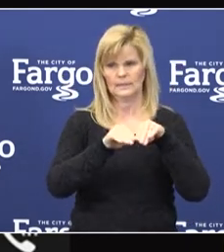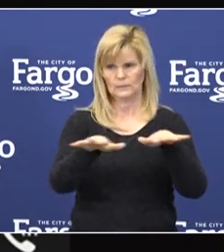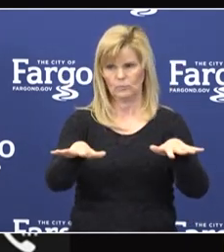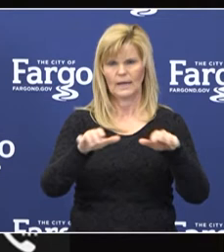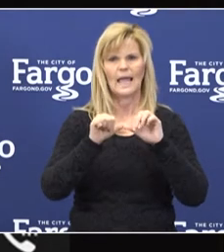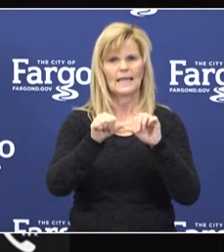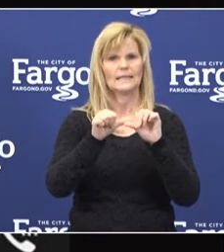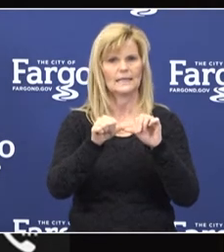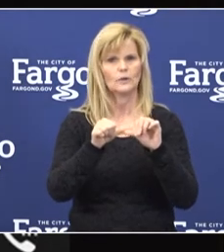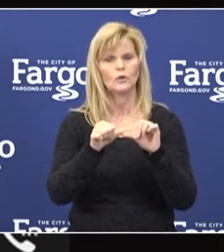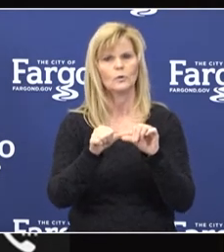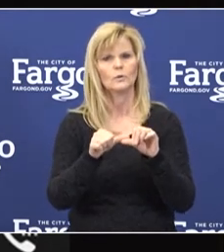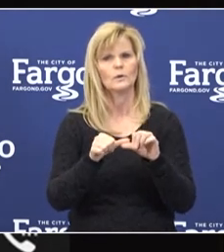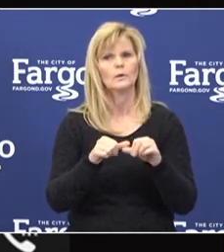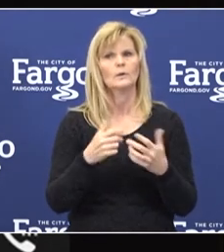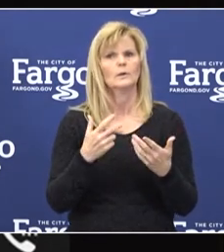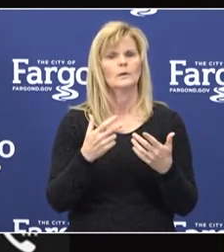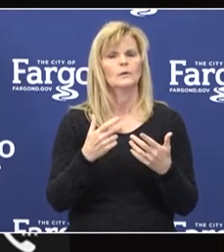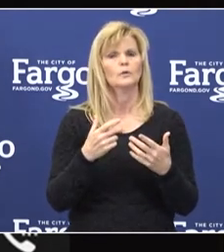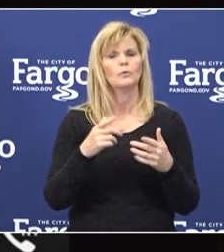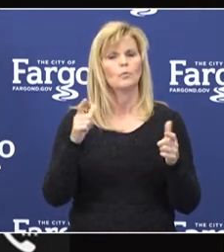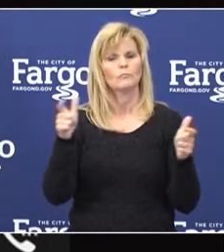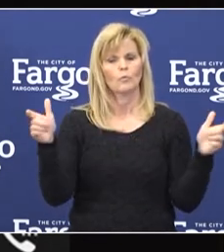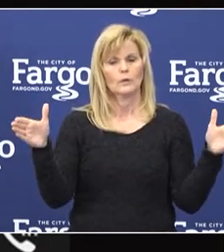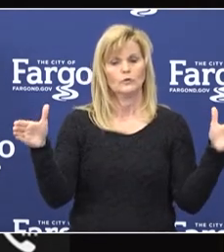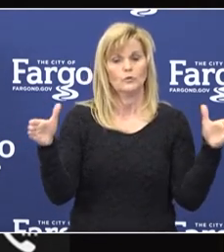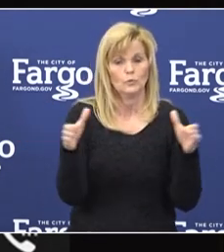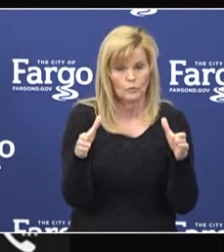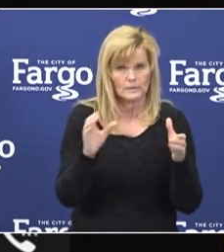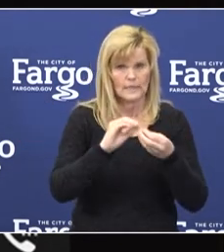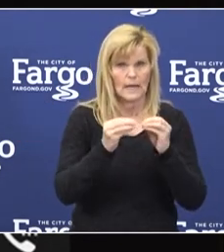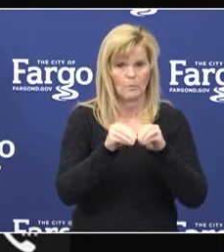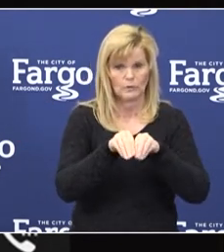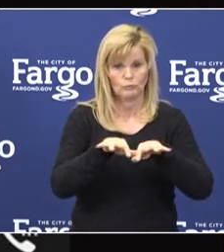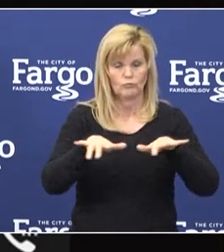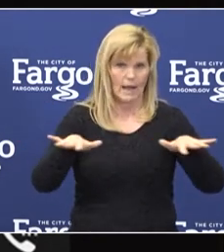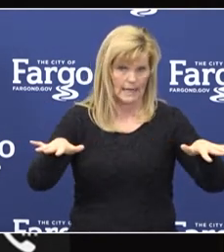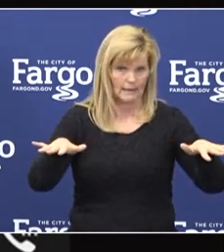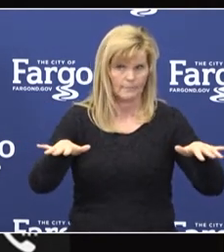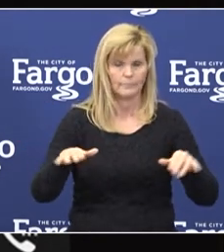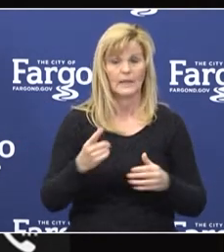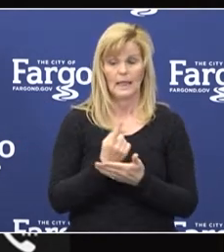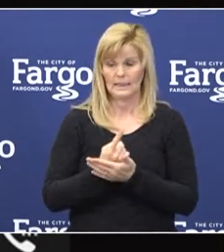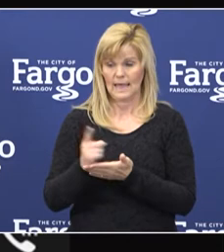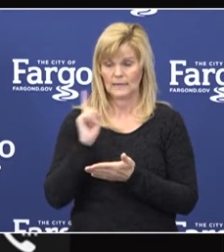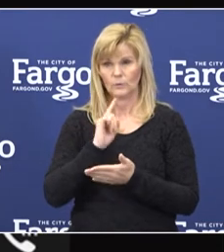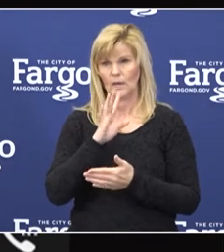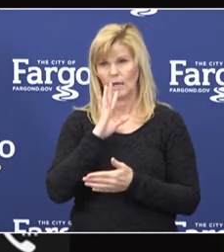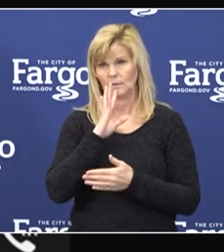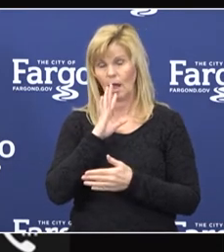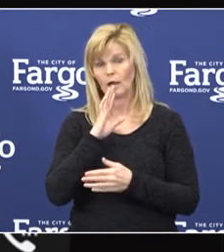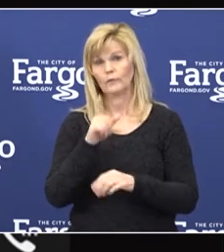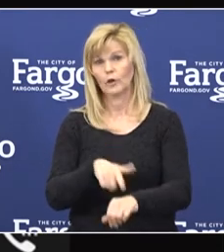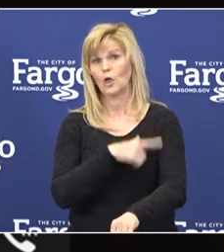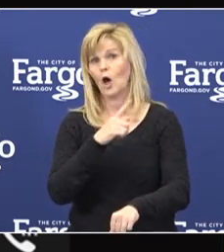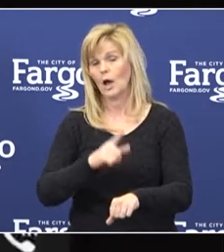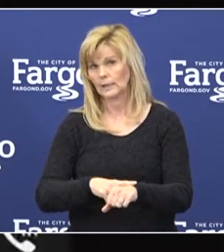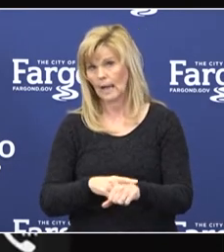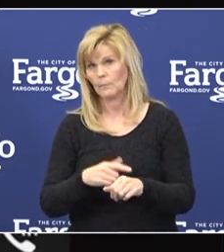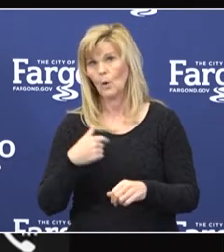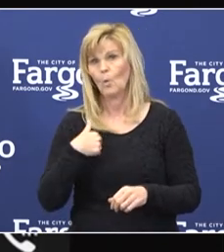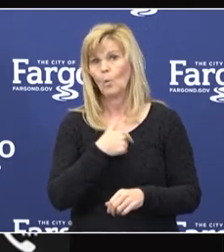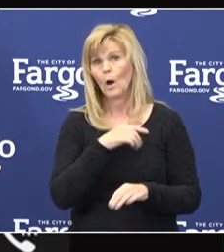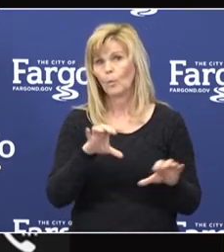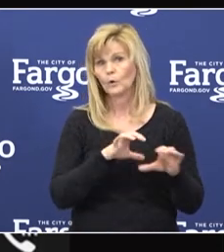to keep the growth of this virus down. Last week, I talked at length about all the steps we're taking to